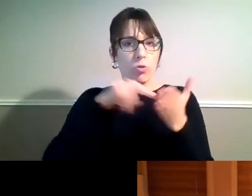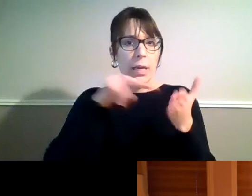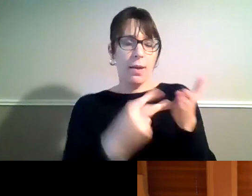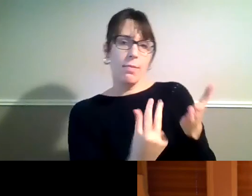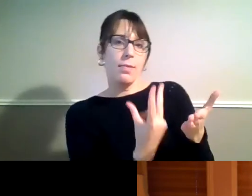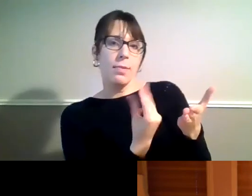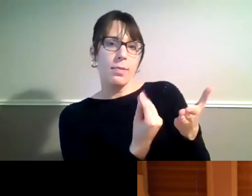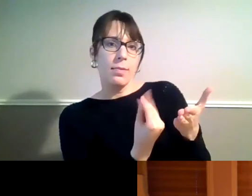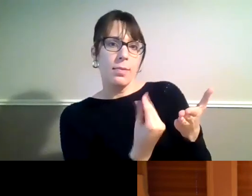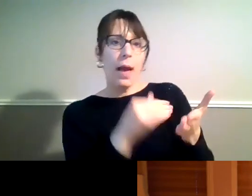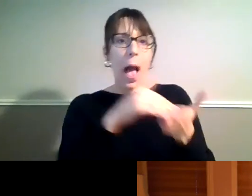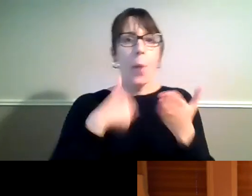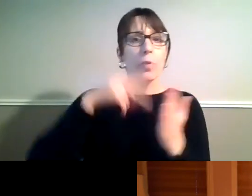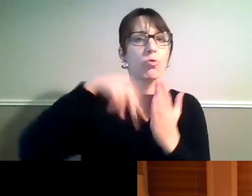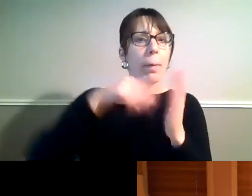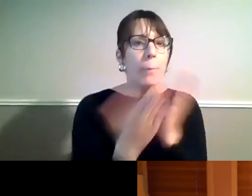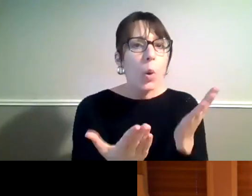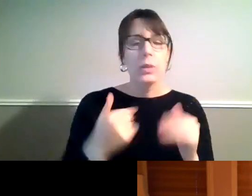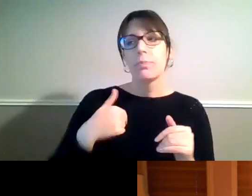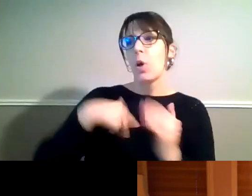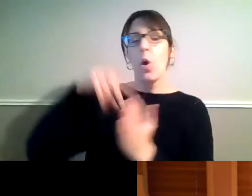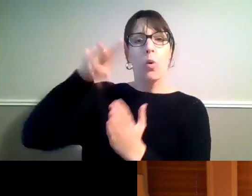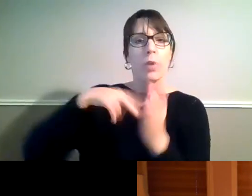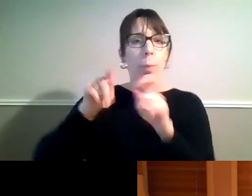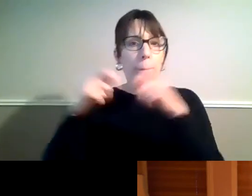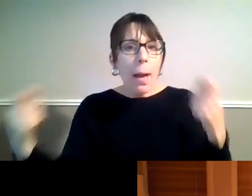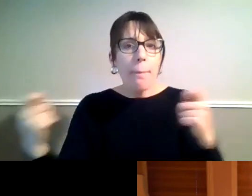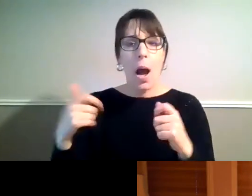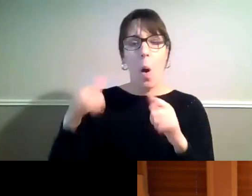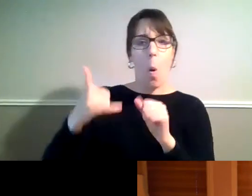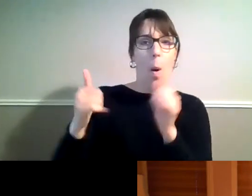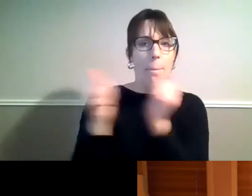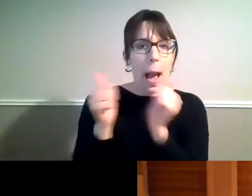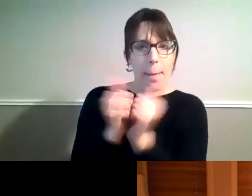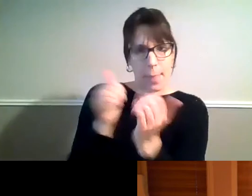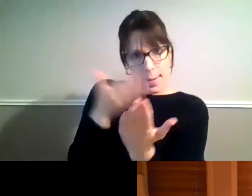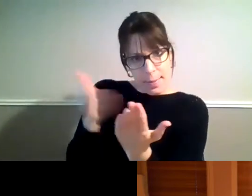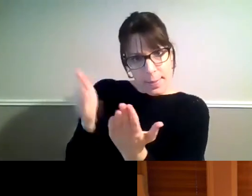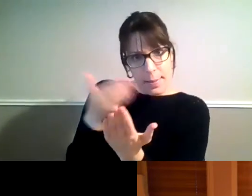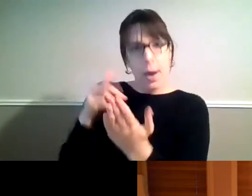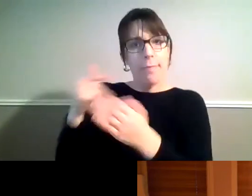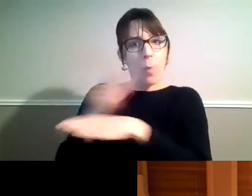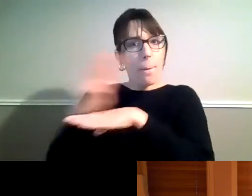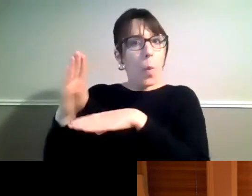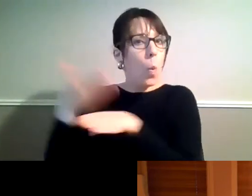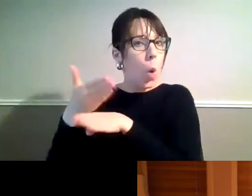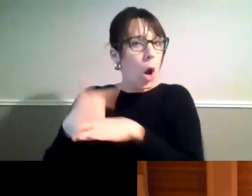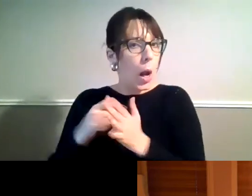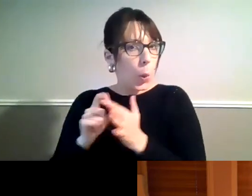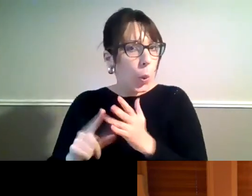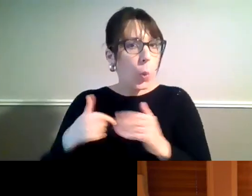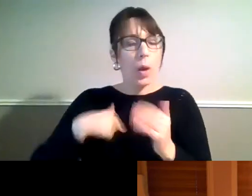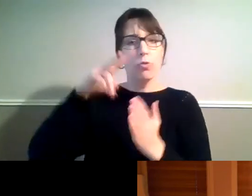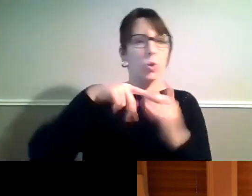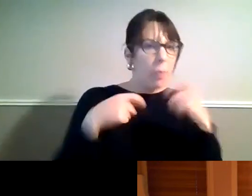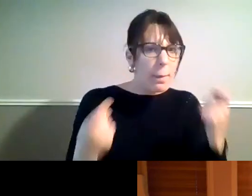I read papers that I need to read for the boards on which I serve. I read newspapers and